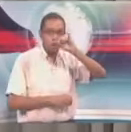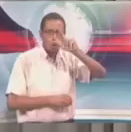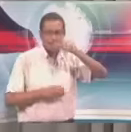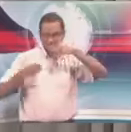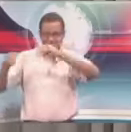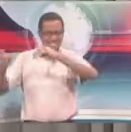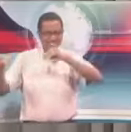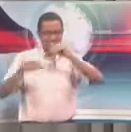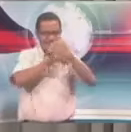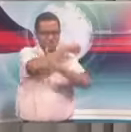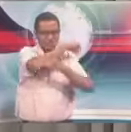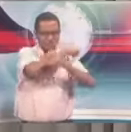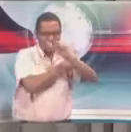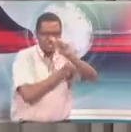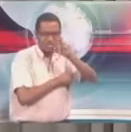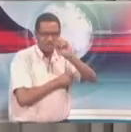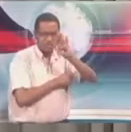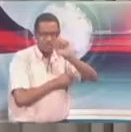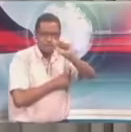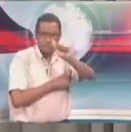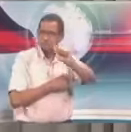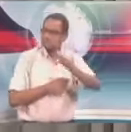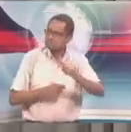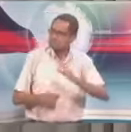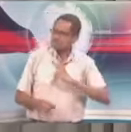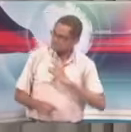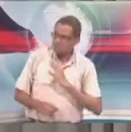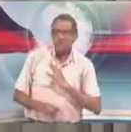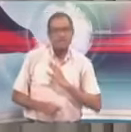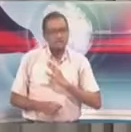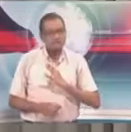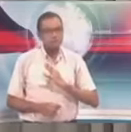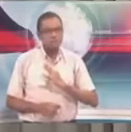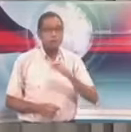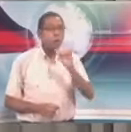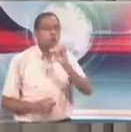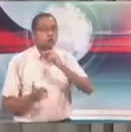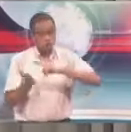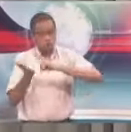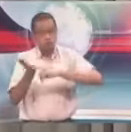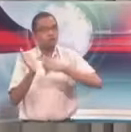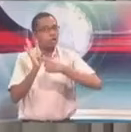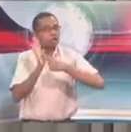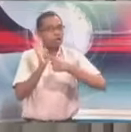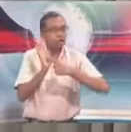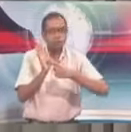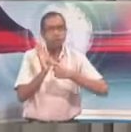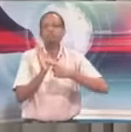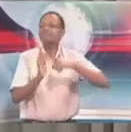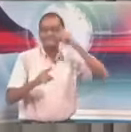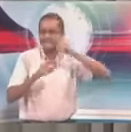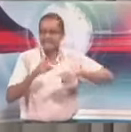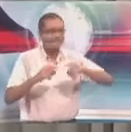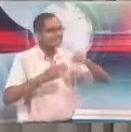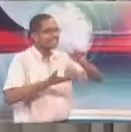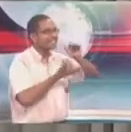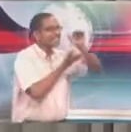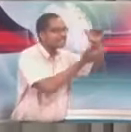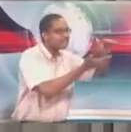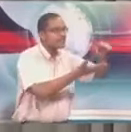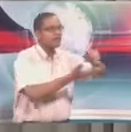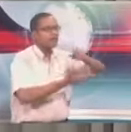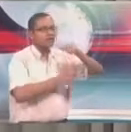country. We had nothing to do with that. Then this whole idea of a smokescreen and who's playing and who was there,